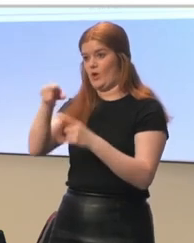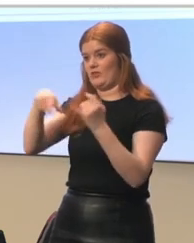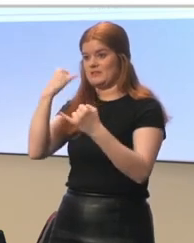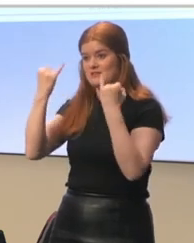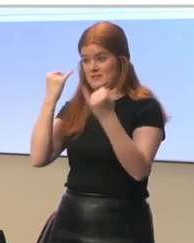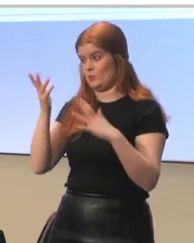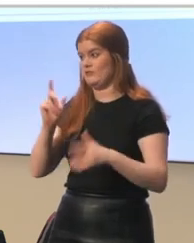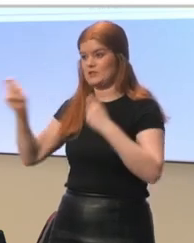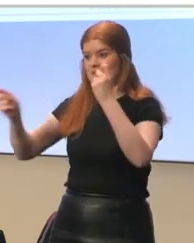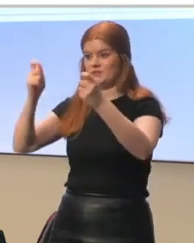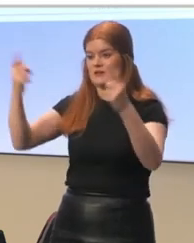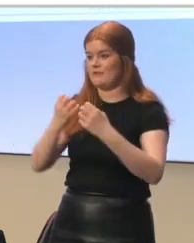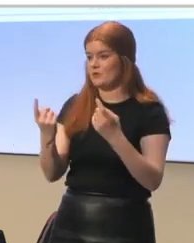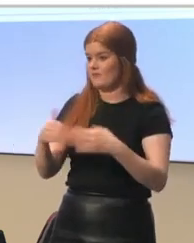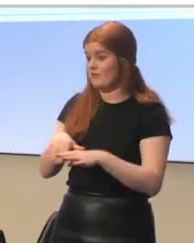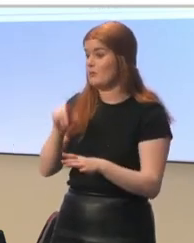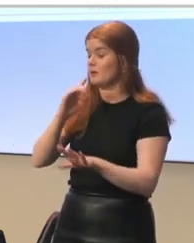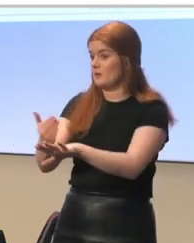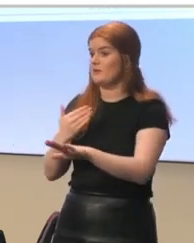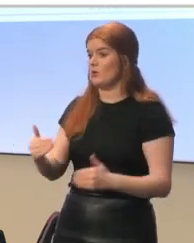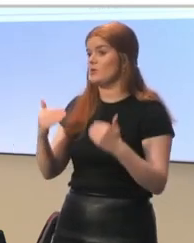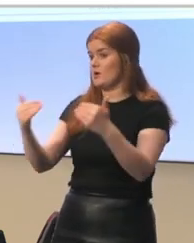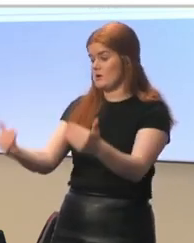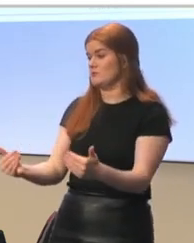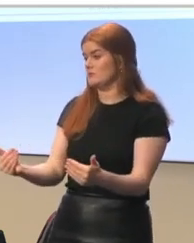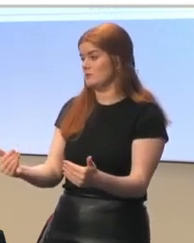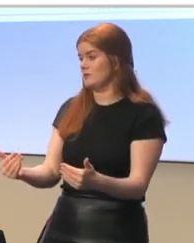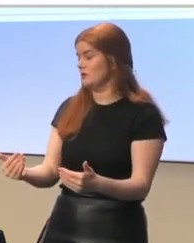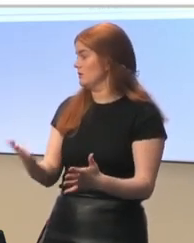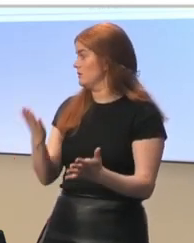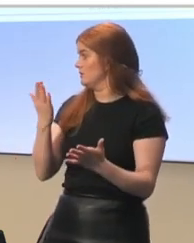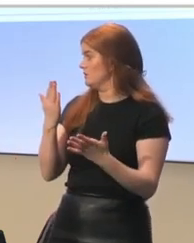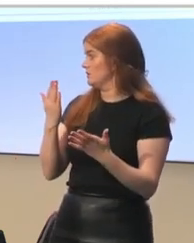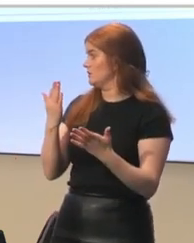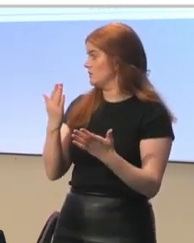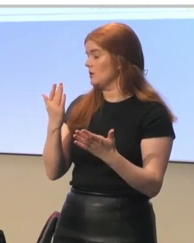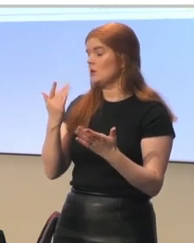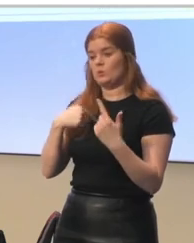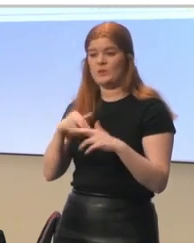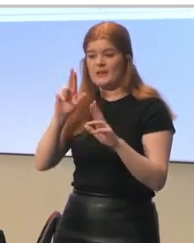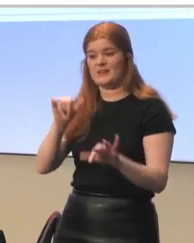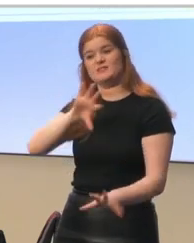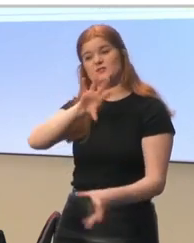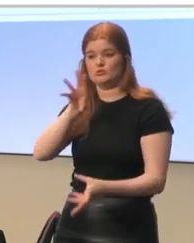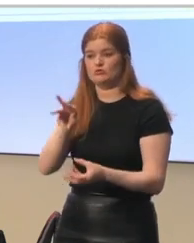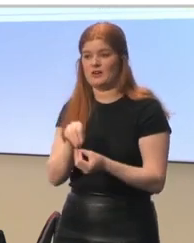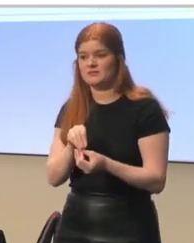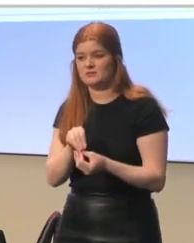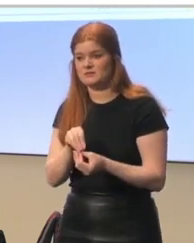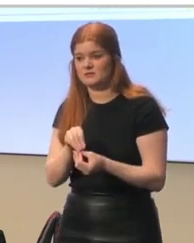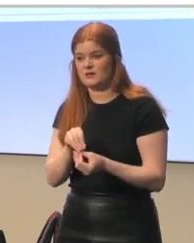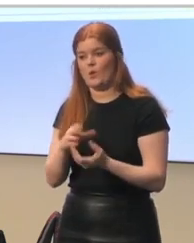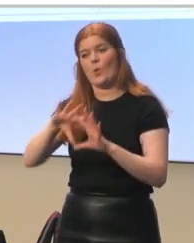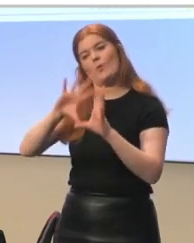we provided these to the stakeholders. But before going on, we actually could summarize the